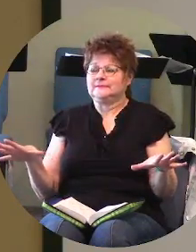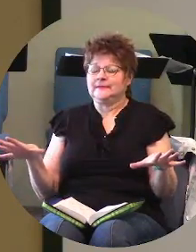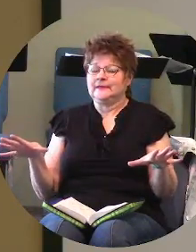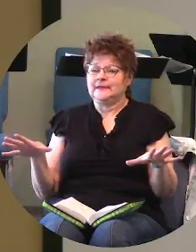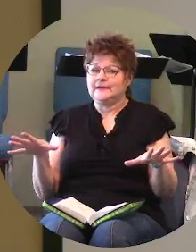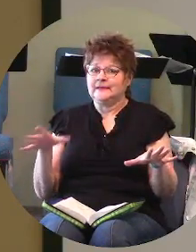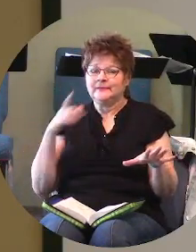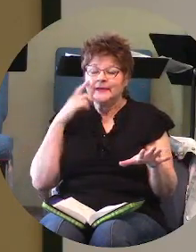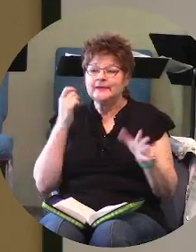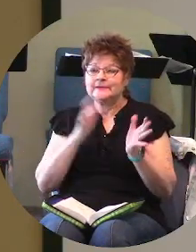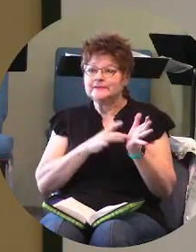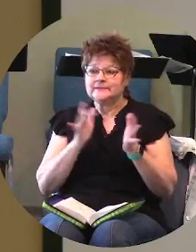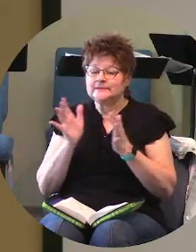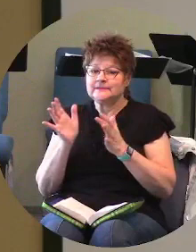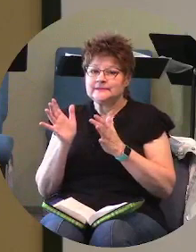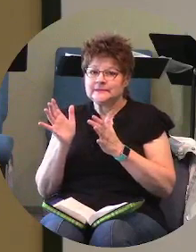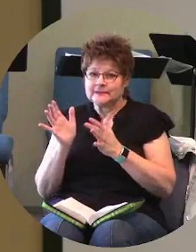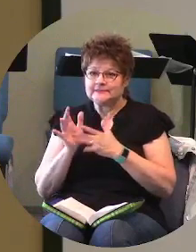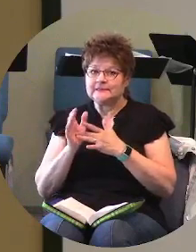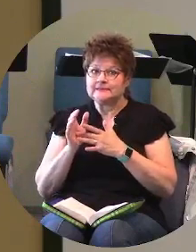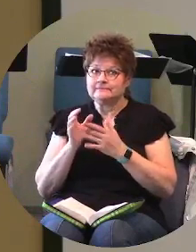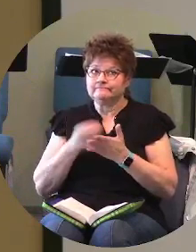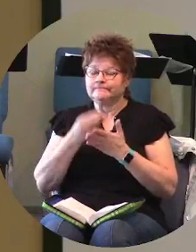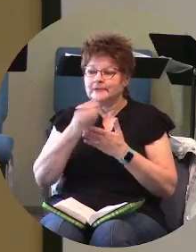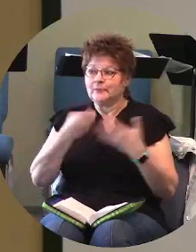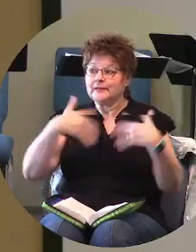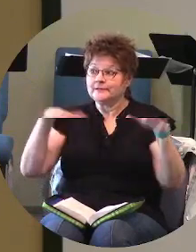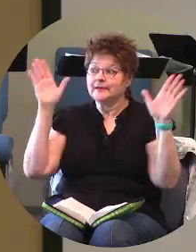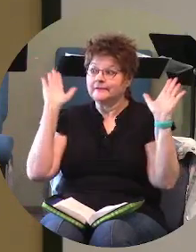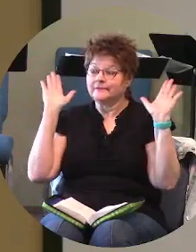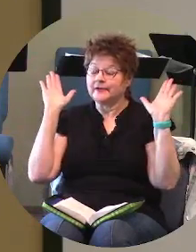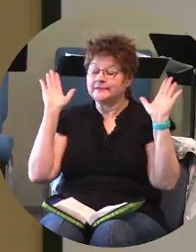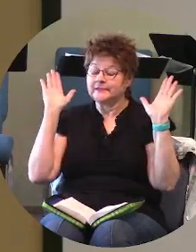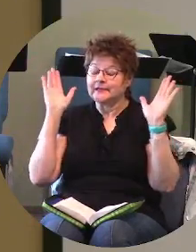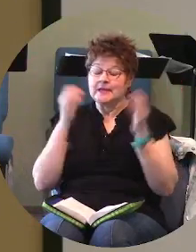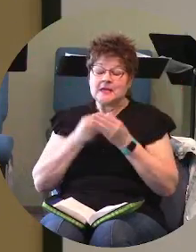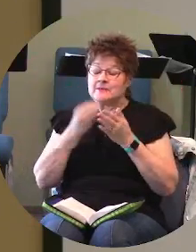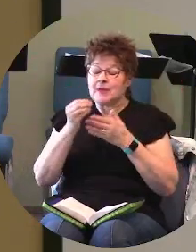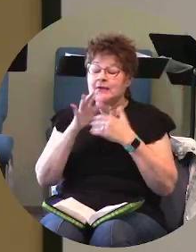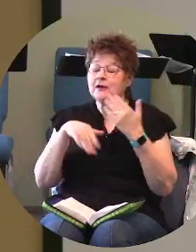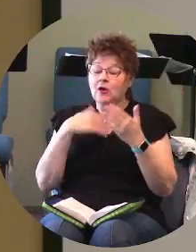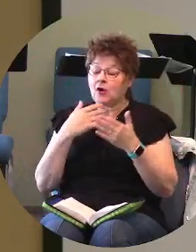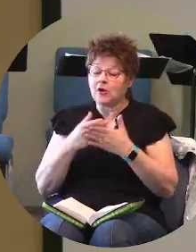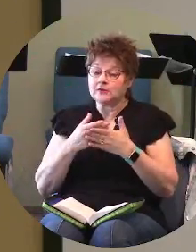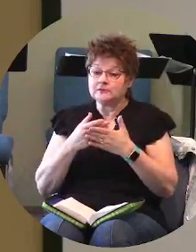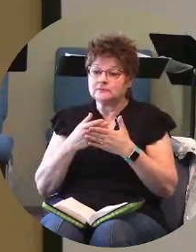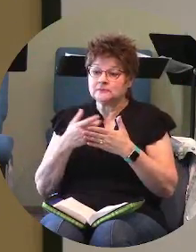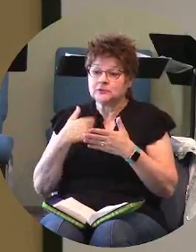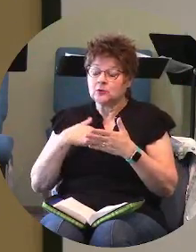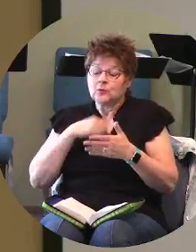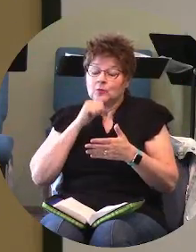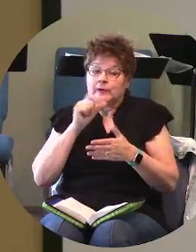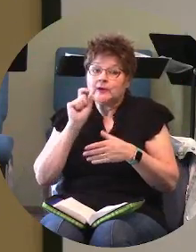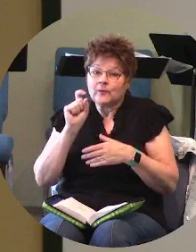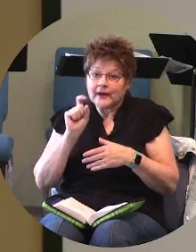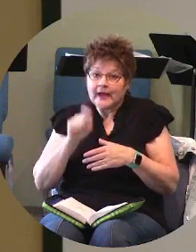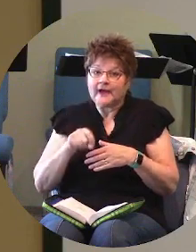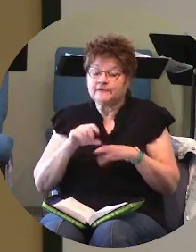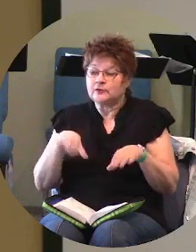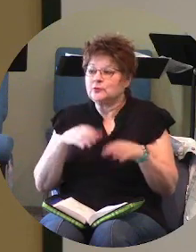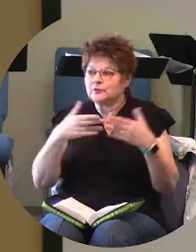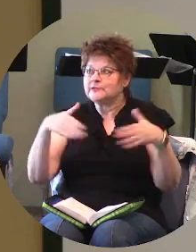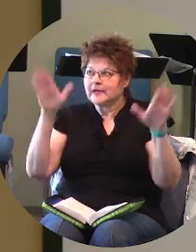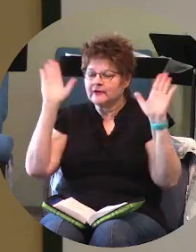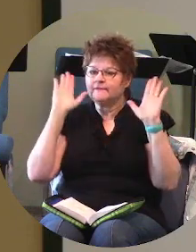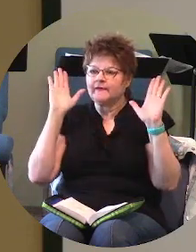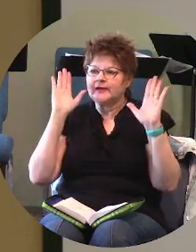paid the sacrifice he paid it all so that so that we don't have to to do sacrifices